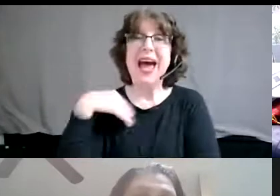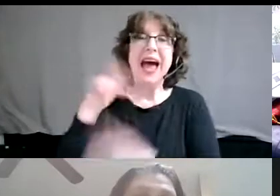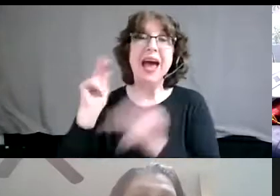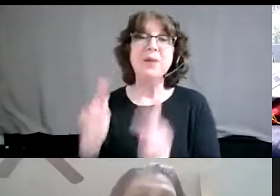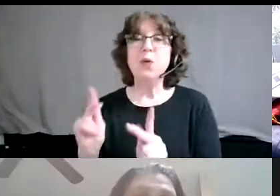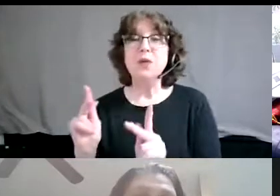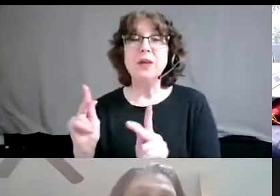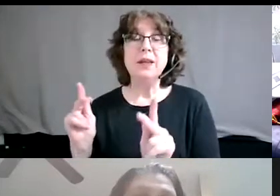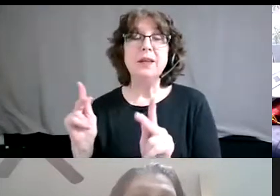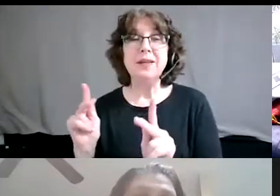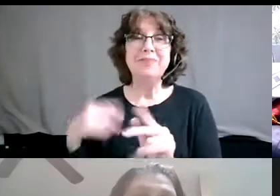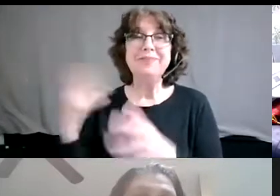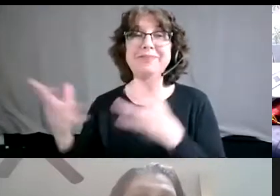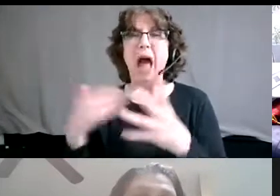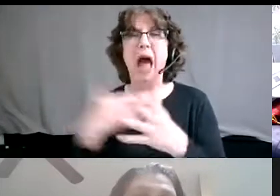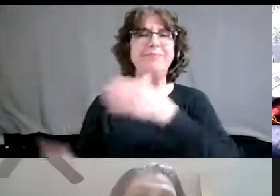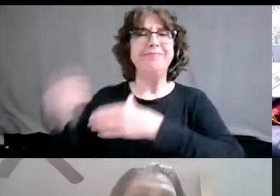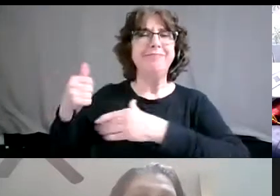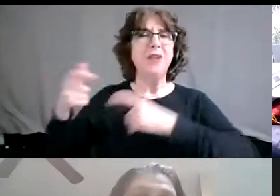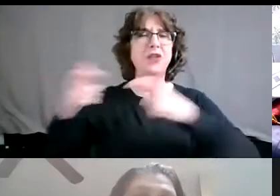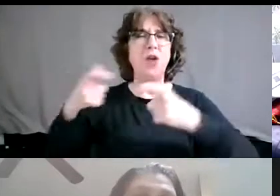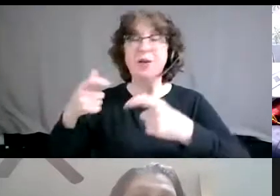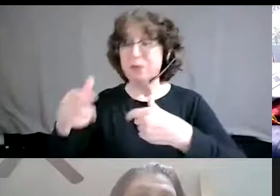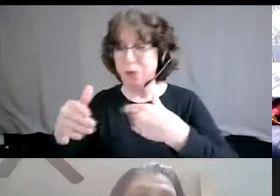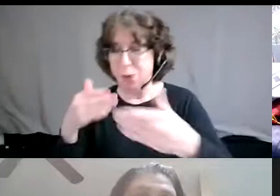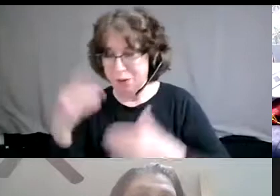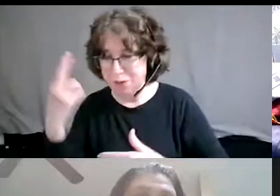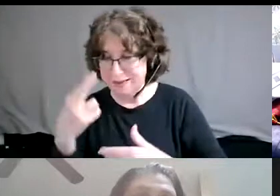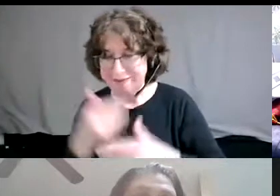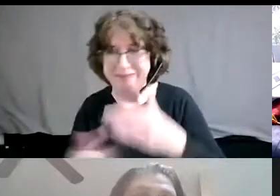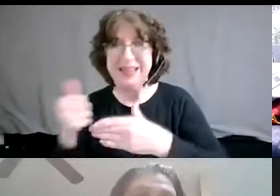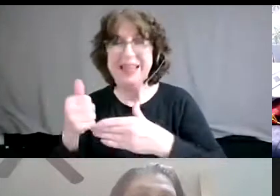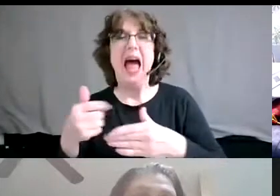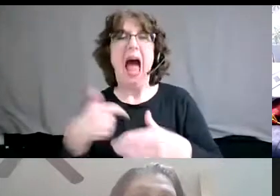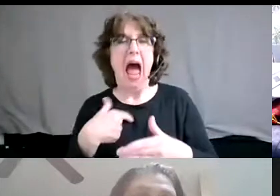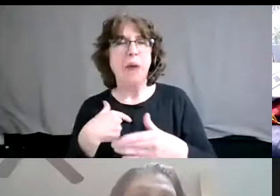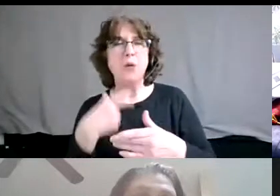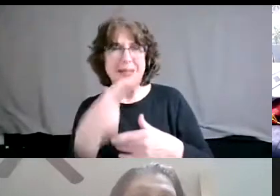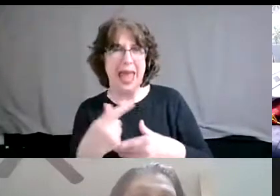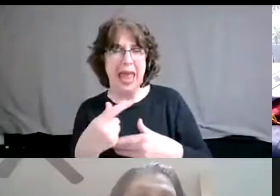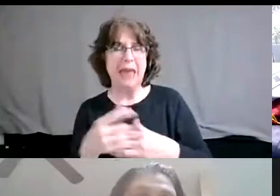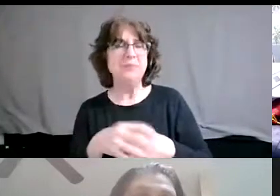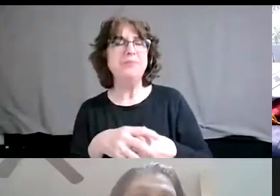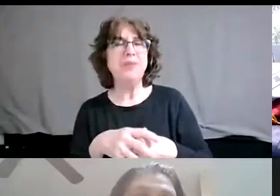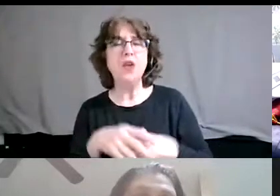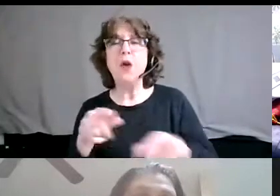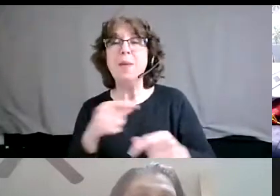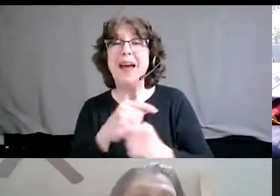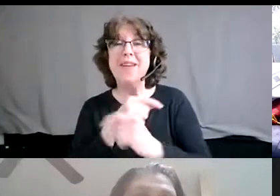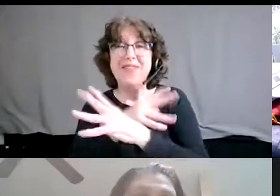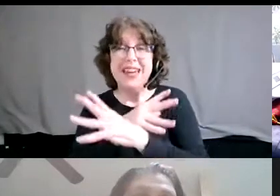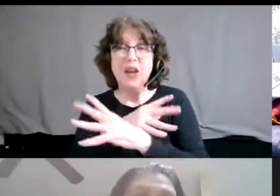in charge here for whatever reason, then this is what I'm going to say in my video survey.